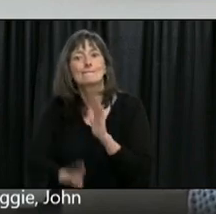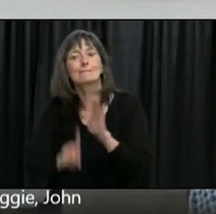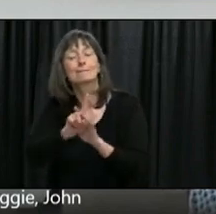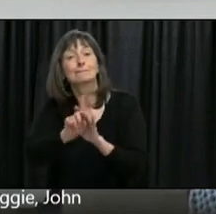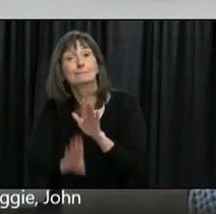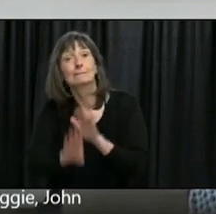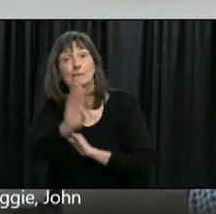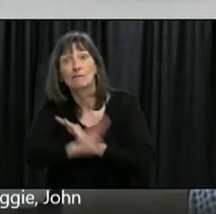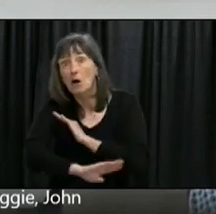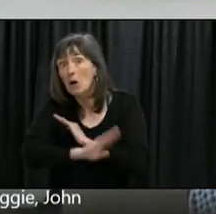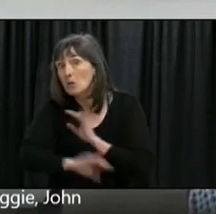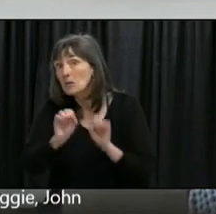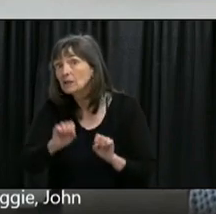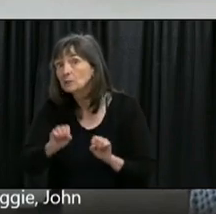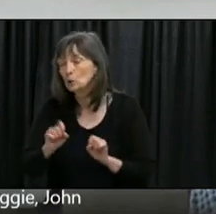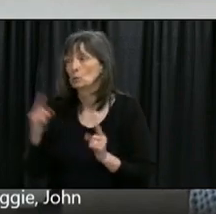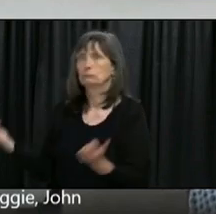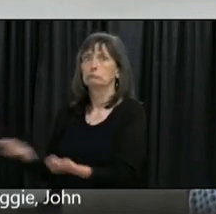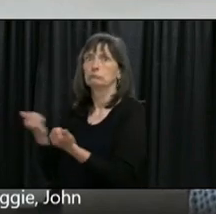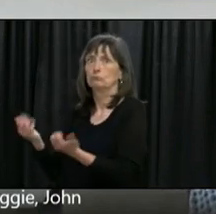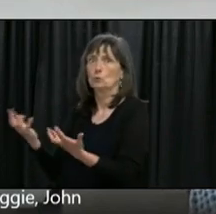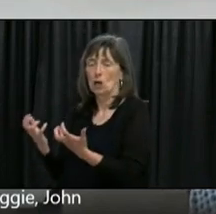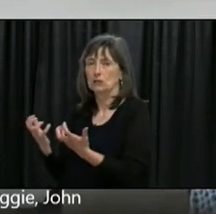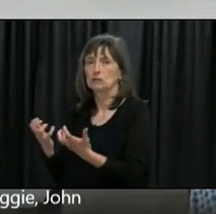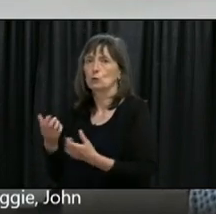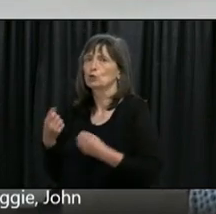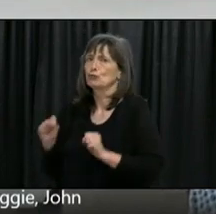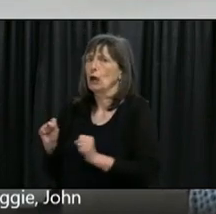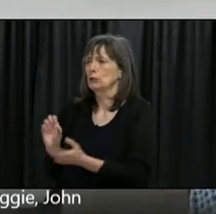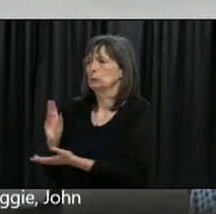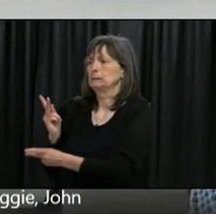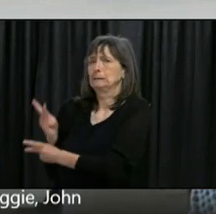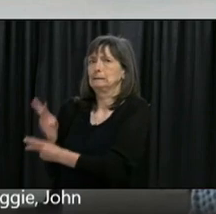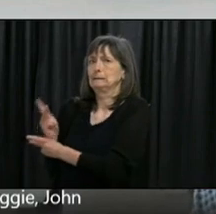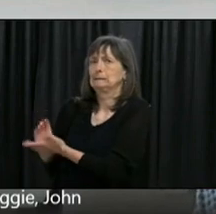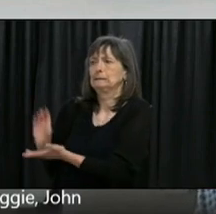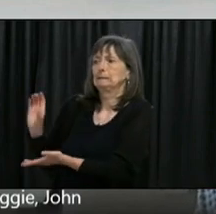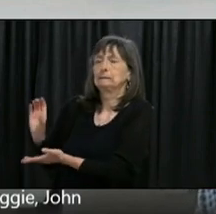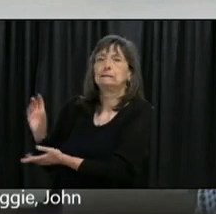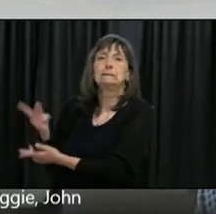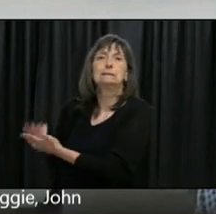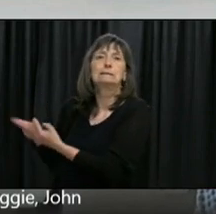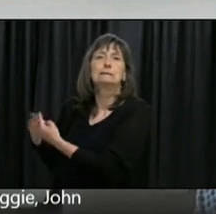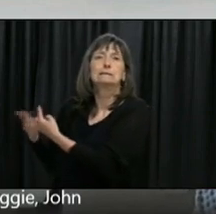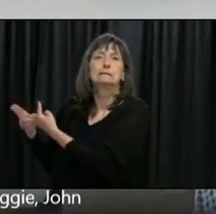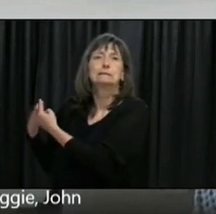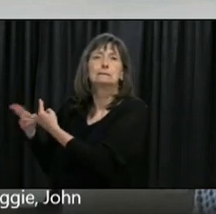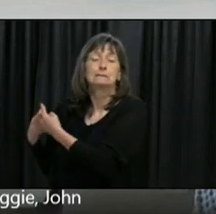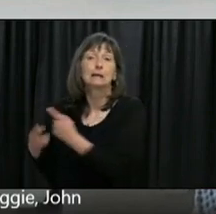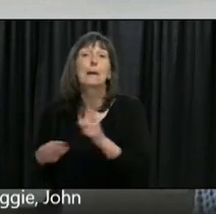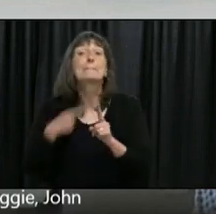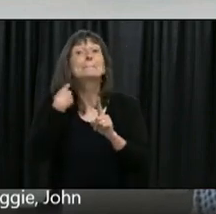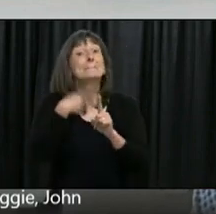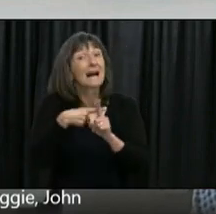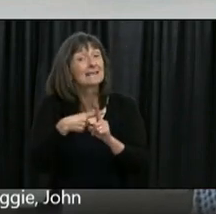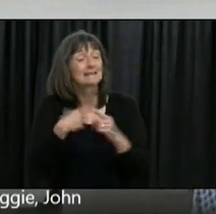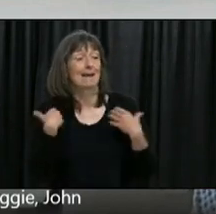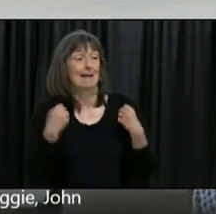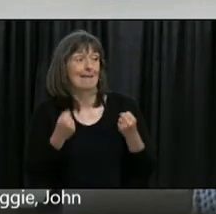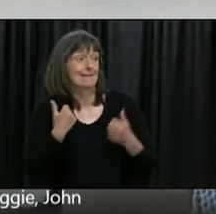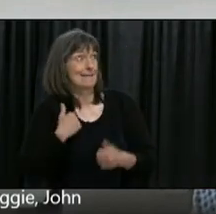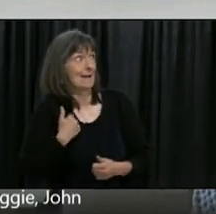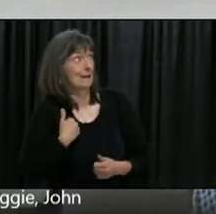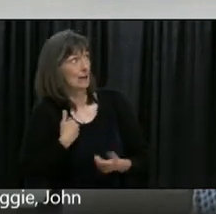Canada to do some certification work with our homegrown manufacturers